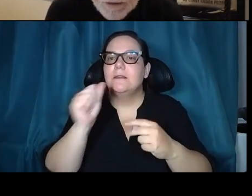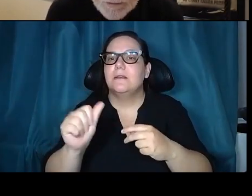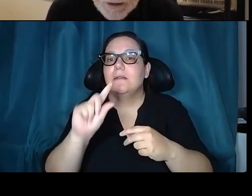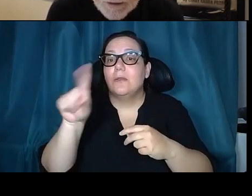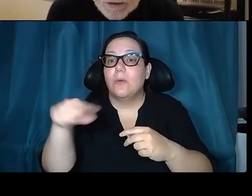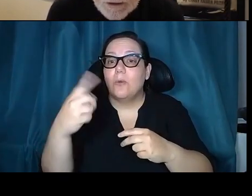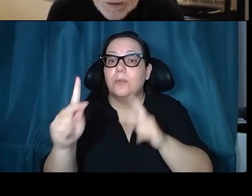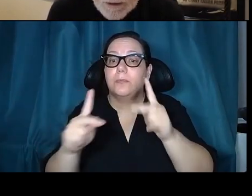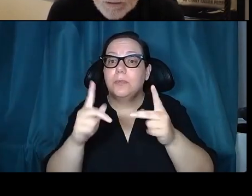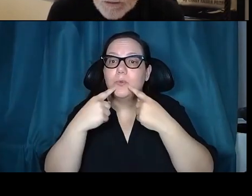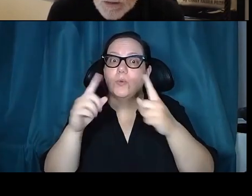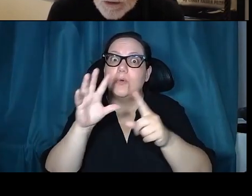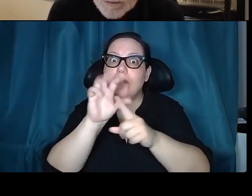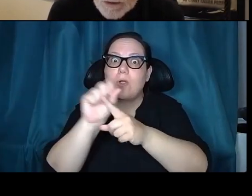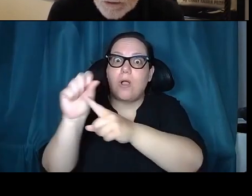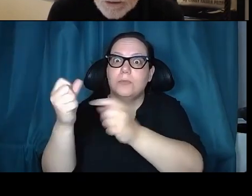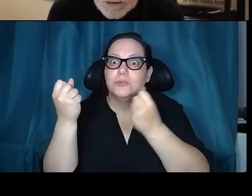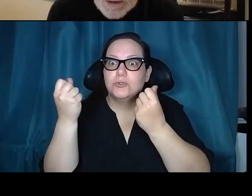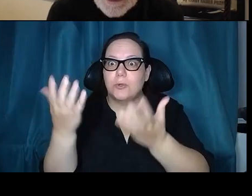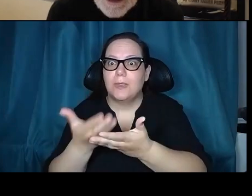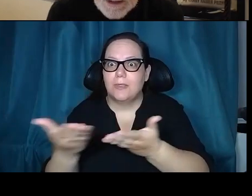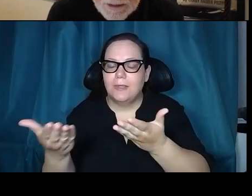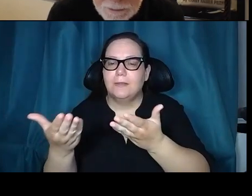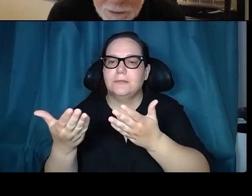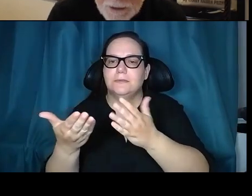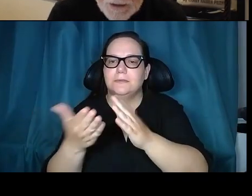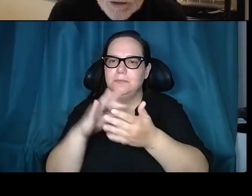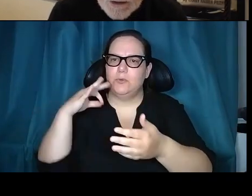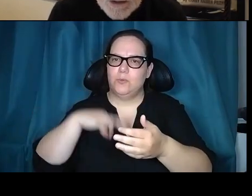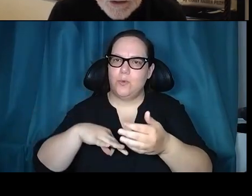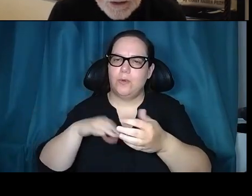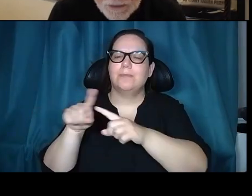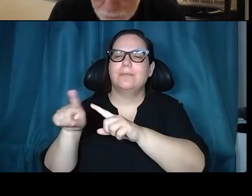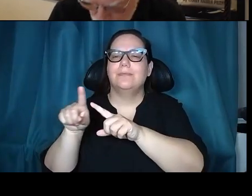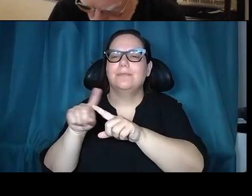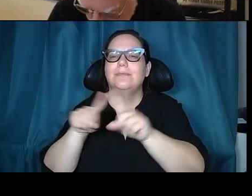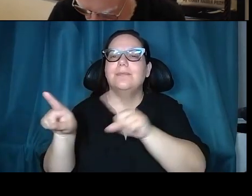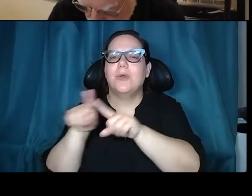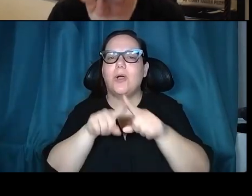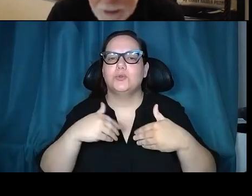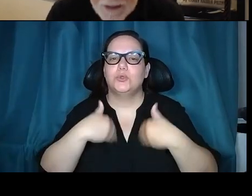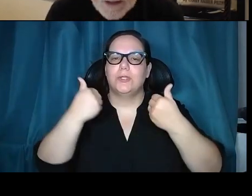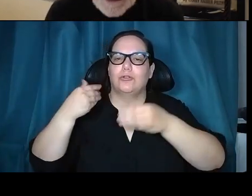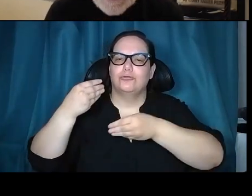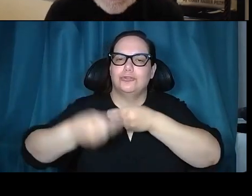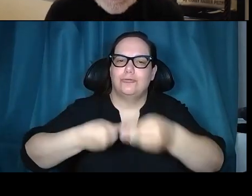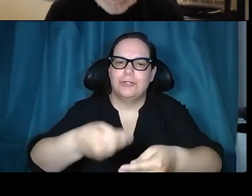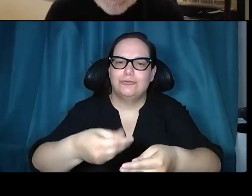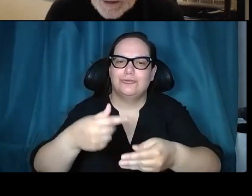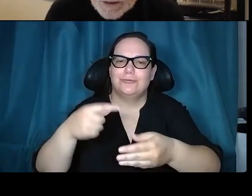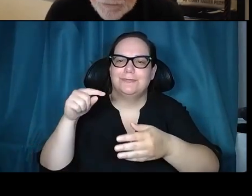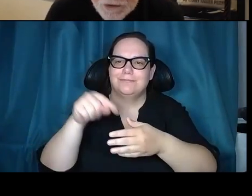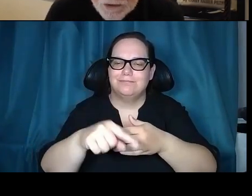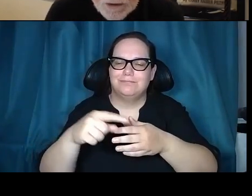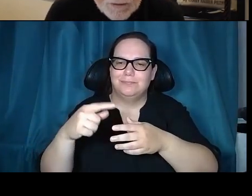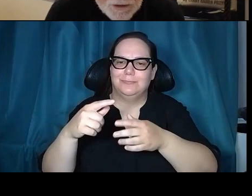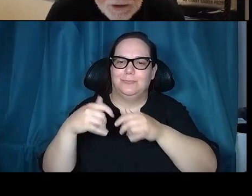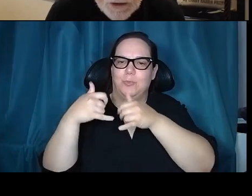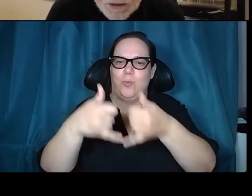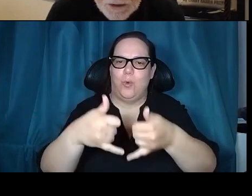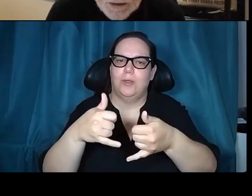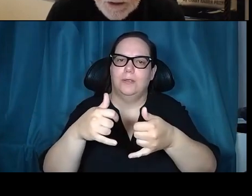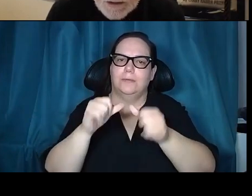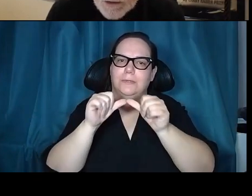who have accomplished so many things to be rewarded, but also the younger generation as we move into the future,